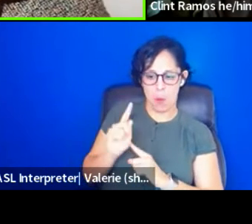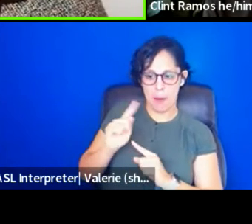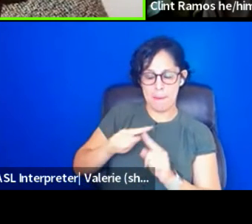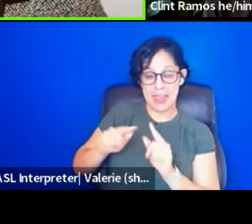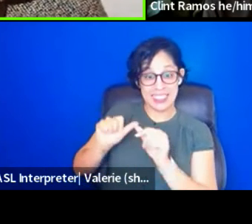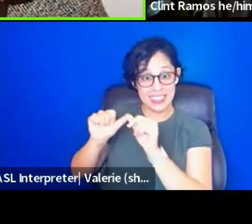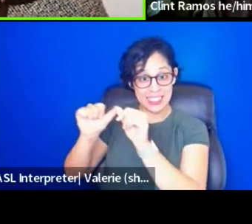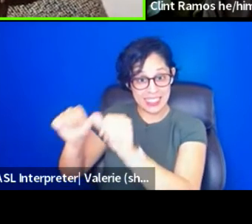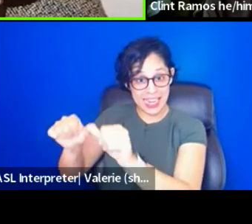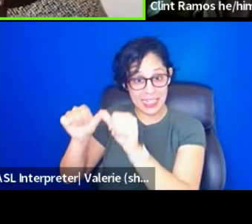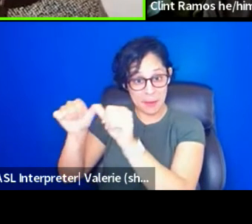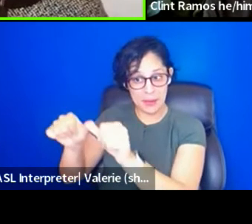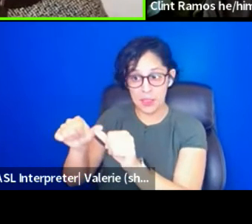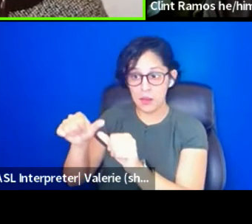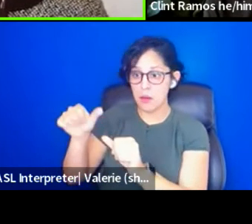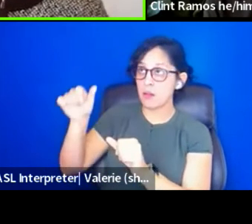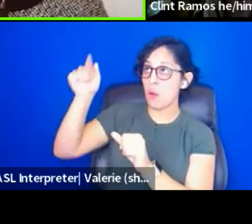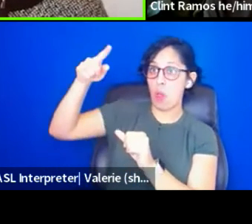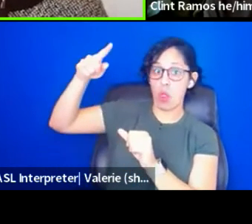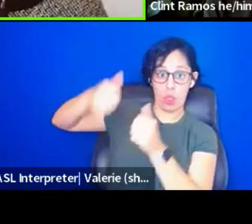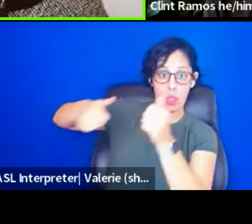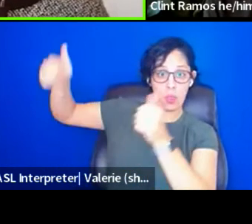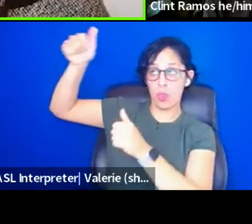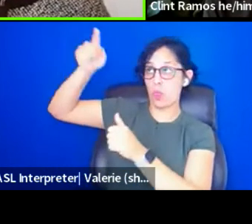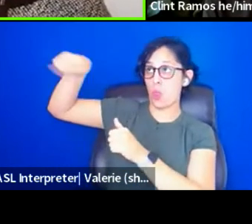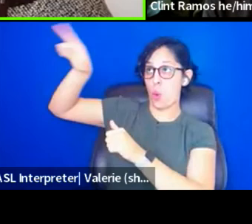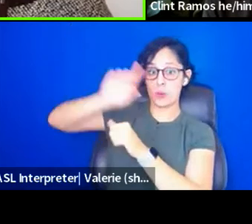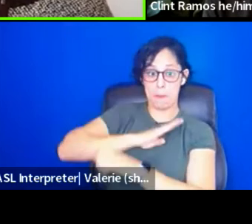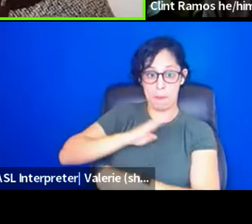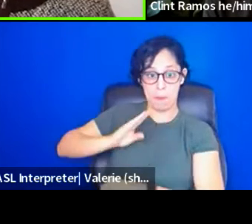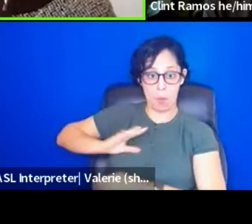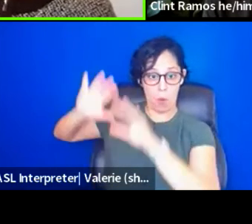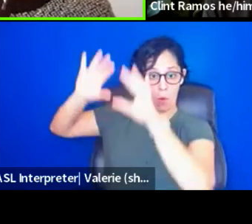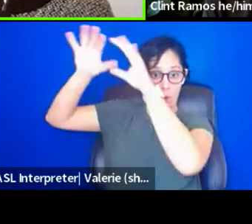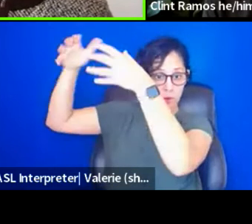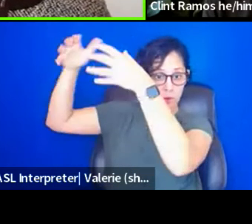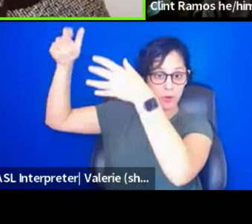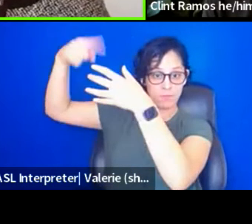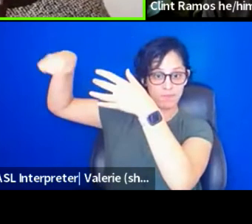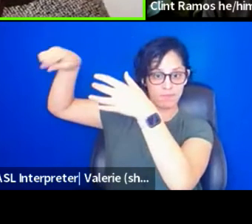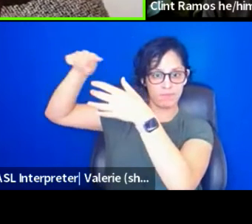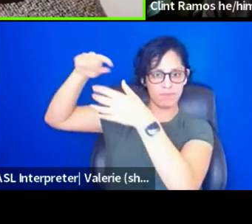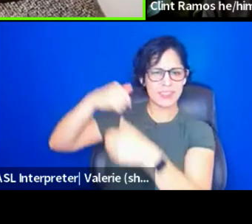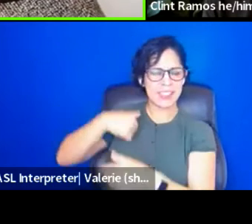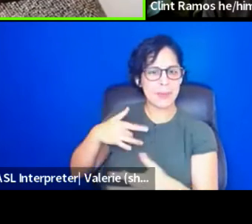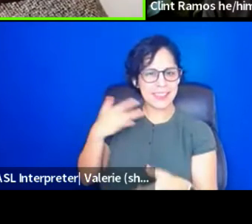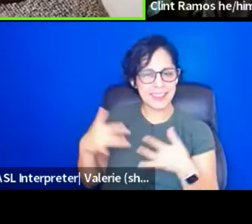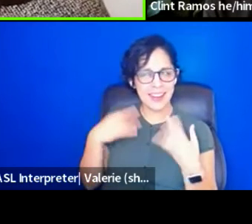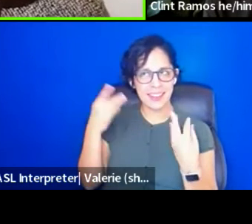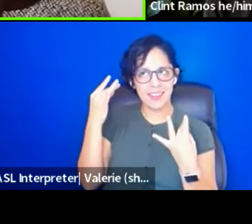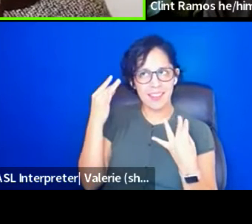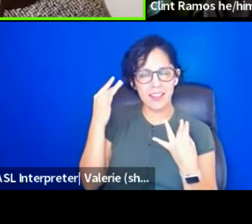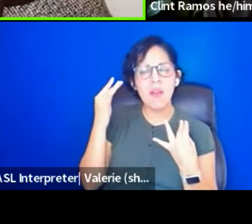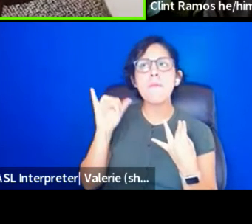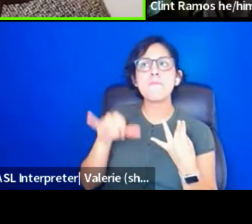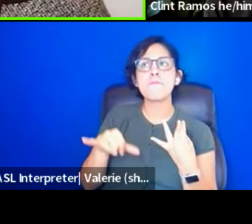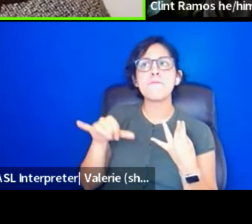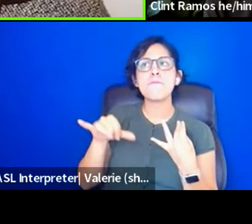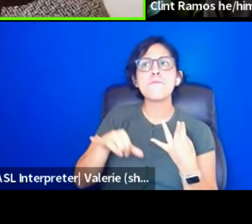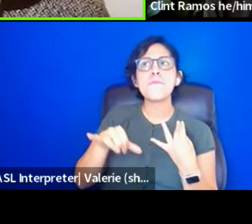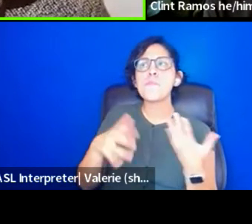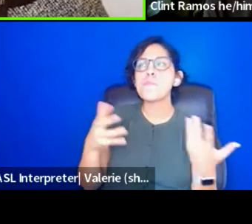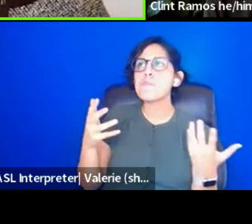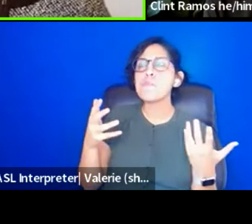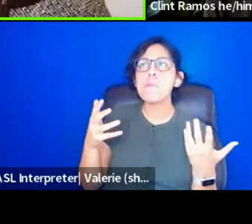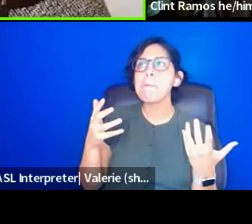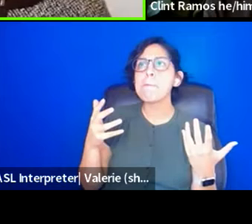often those boards. And I'm excited about where are the places that are putting the,